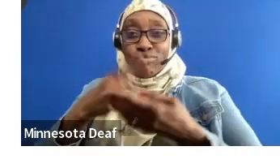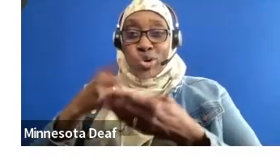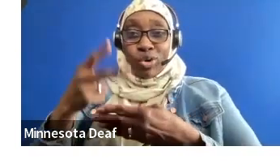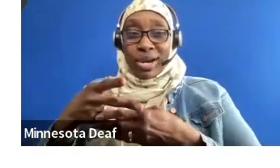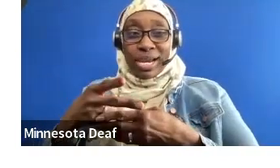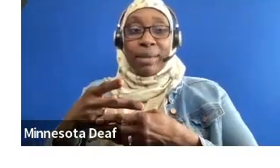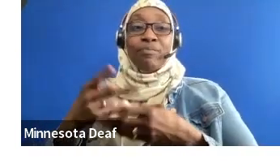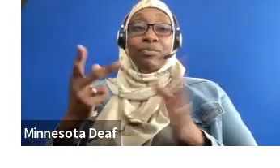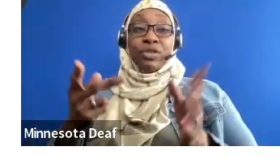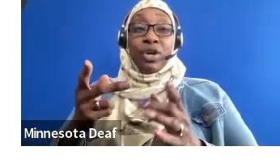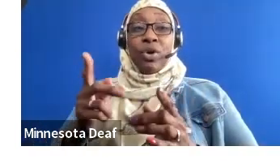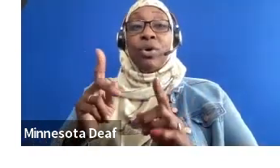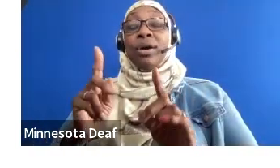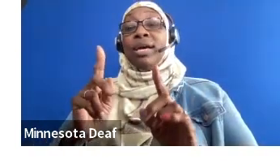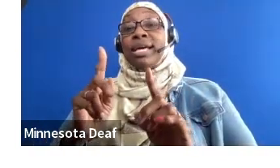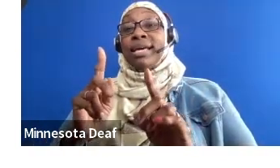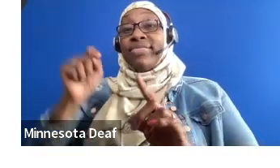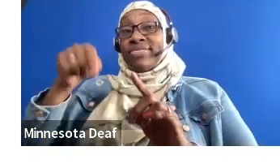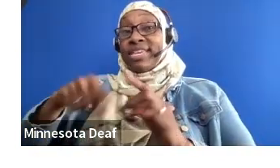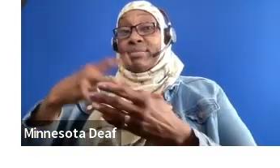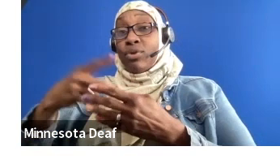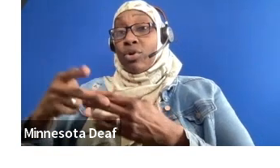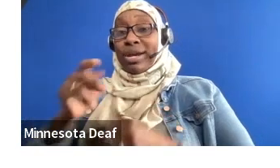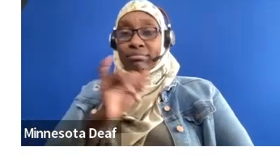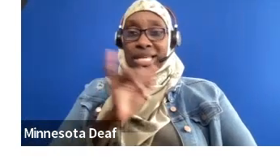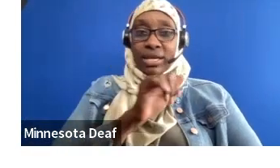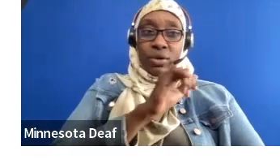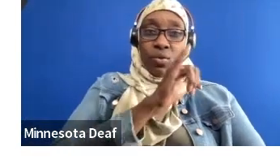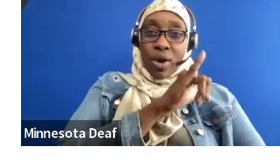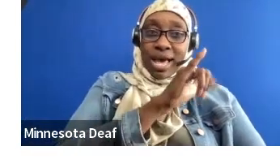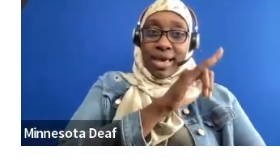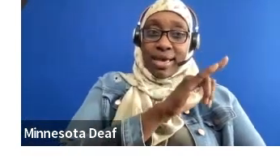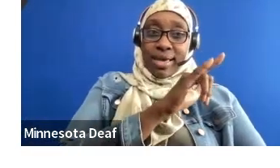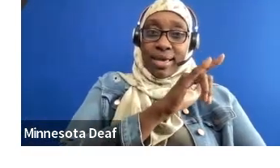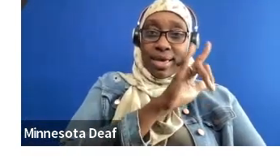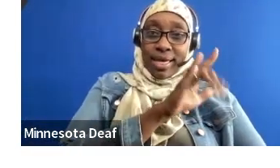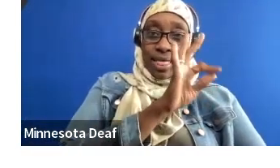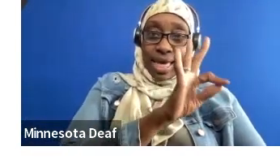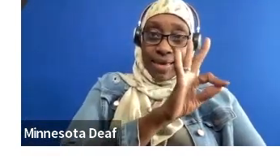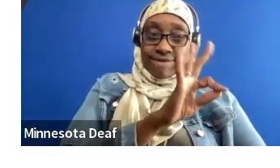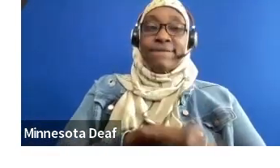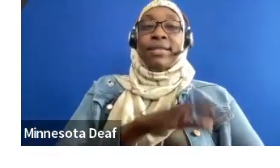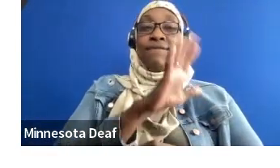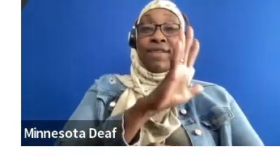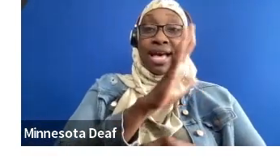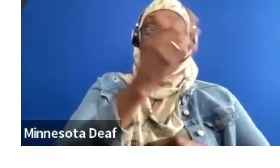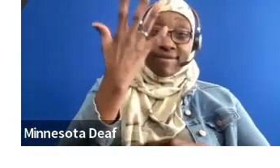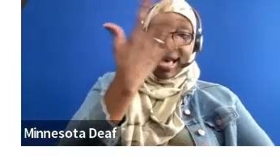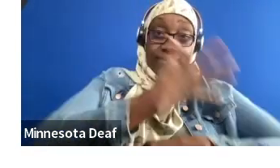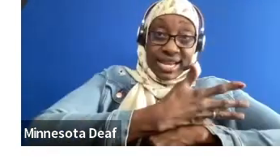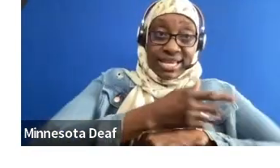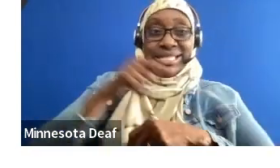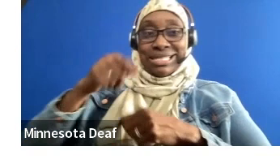total. Each two weeks is a specific module, right? We talk about disability history and advocacy, independent living,